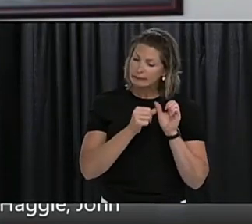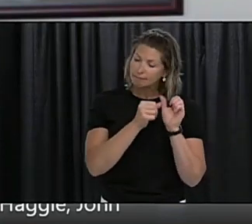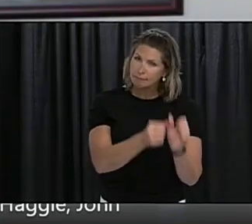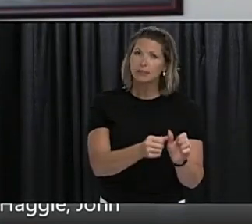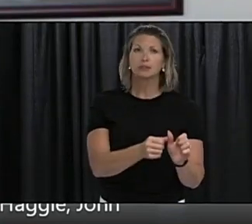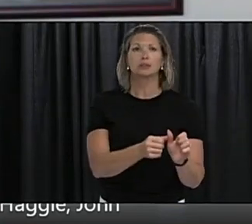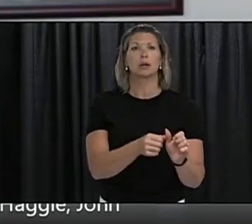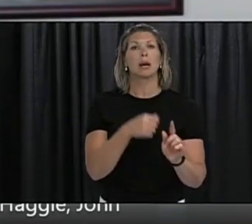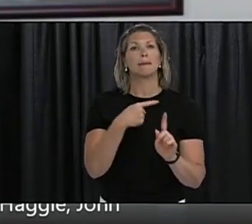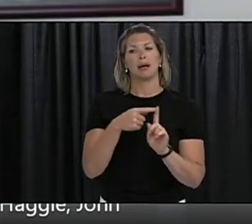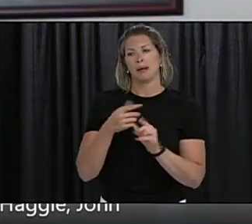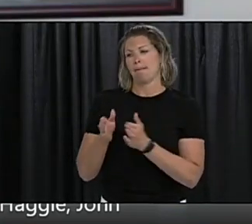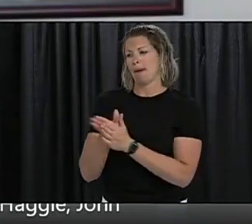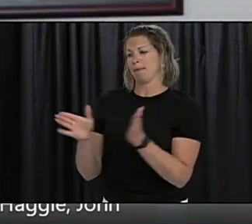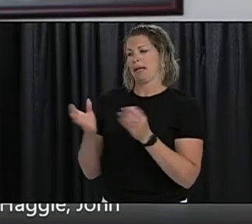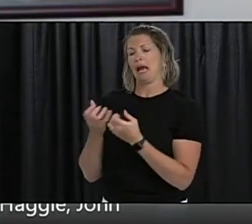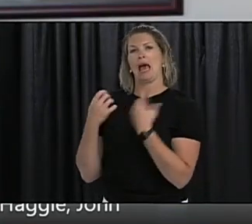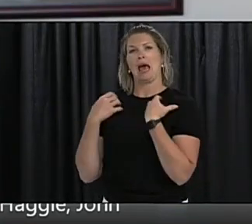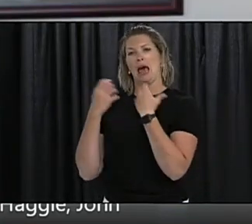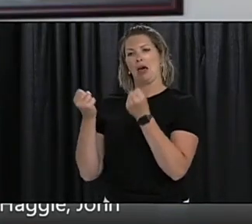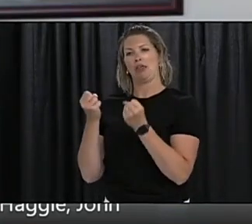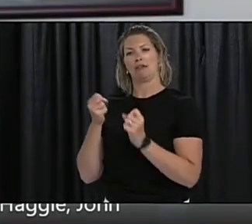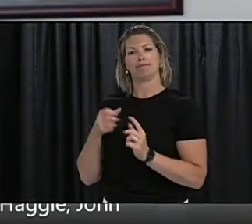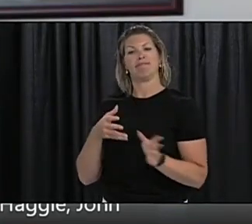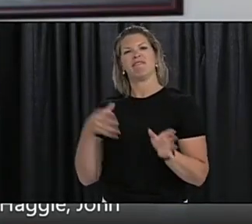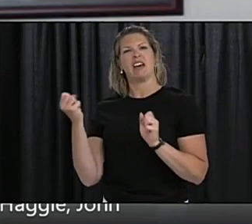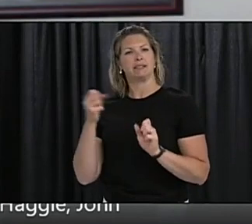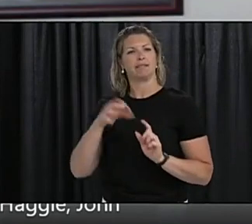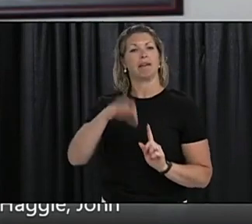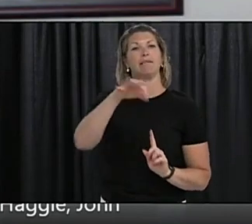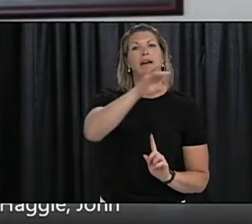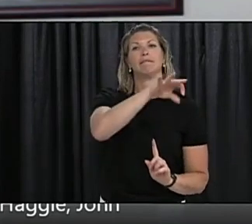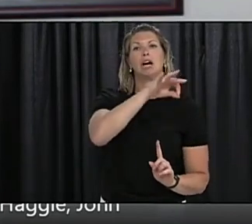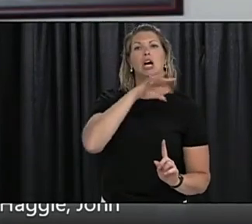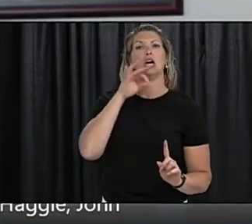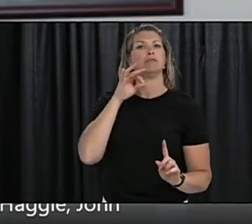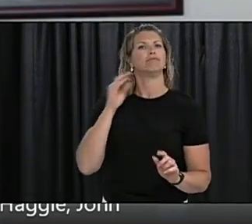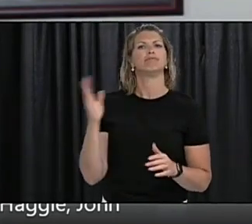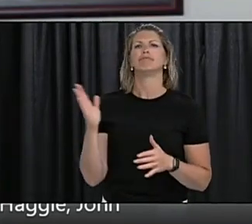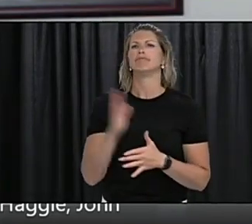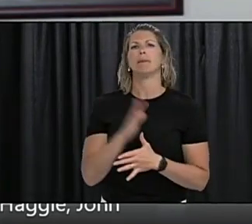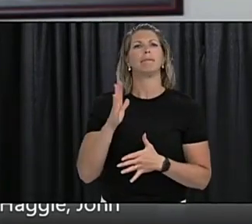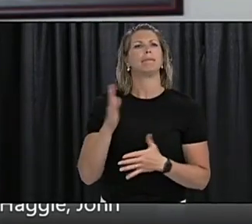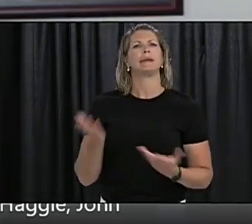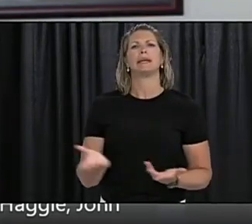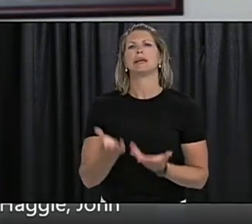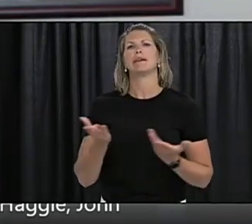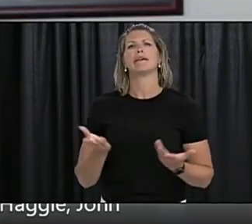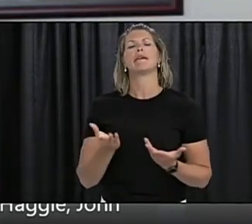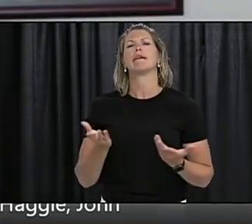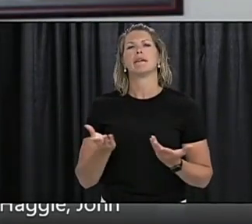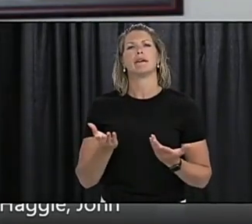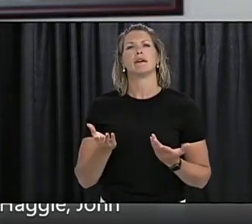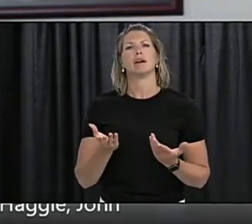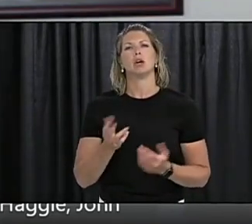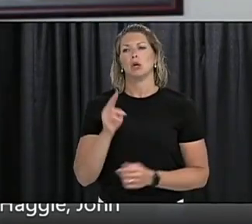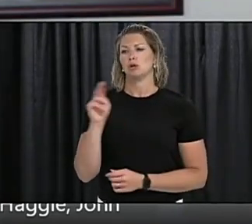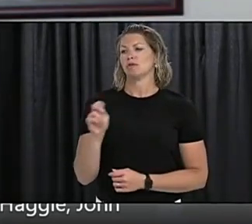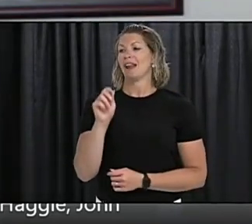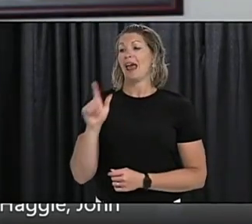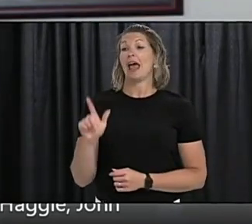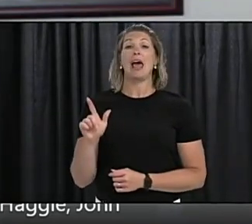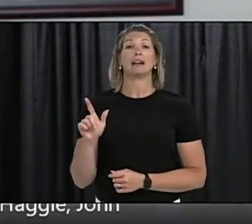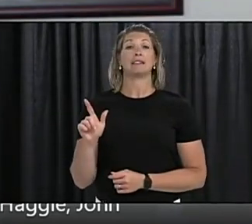robust as you will find anywhere in any jurisdiction. And it's aided a little bit by the fact that Newfoundland and Labrador is a very